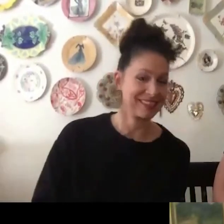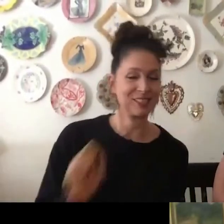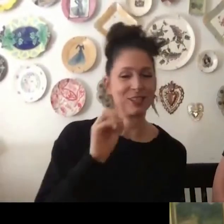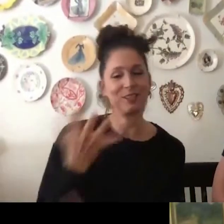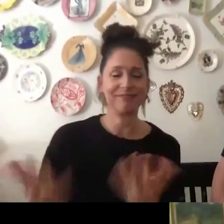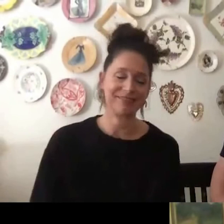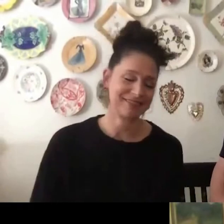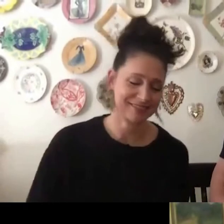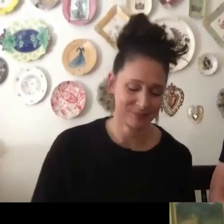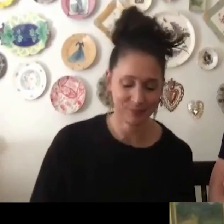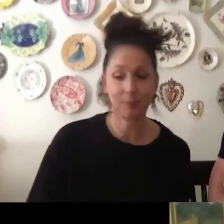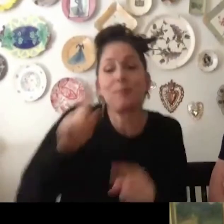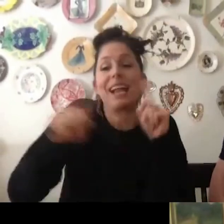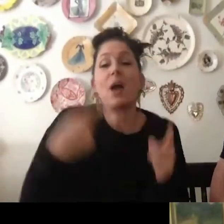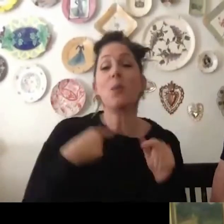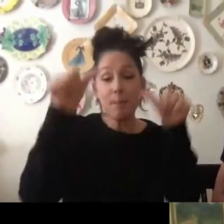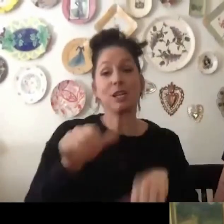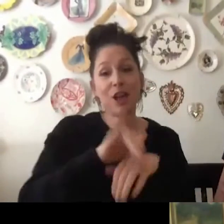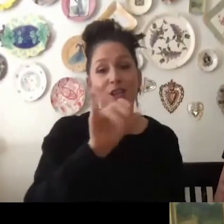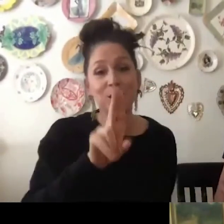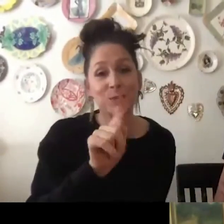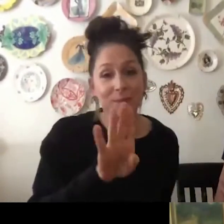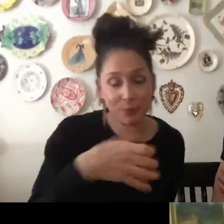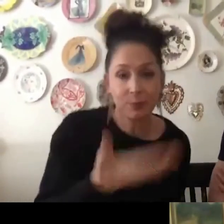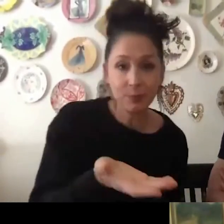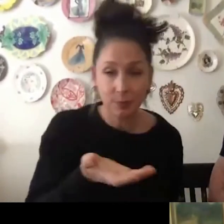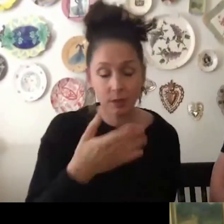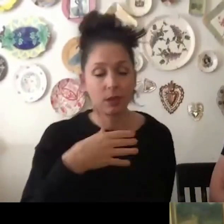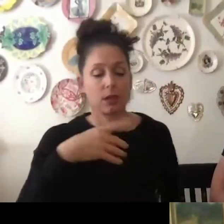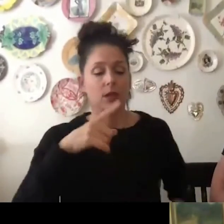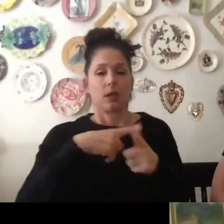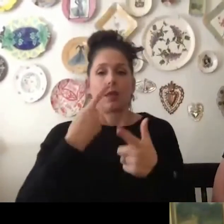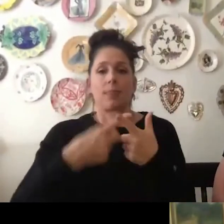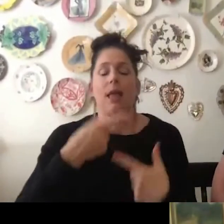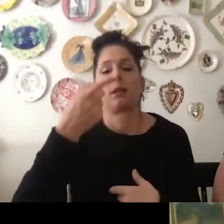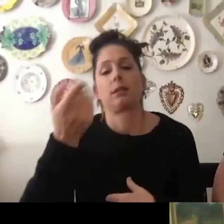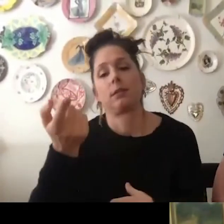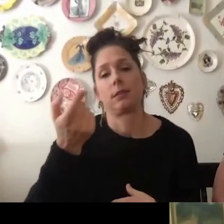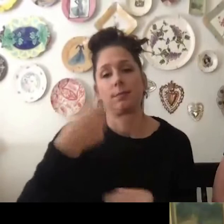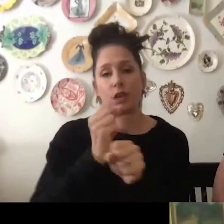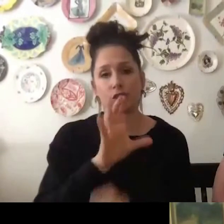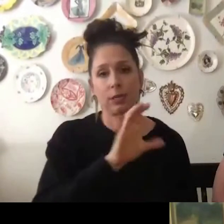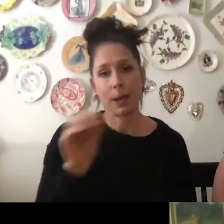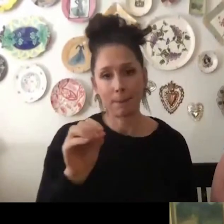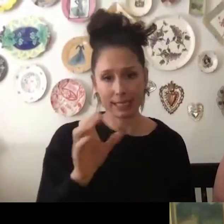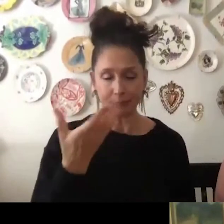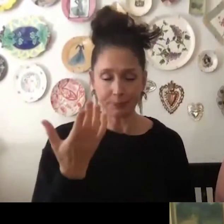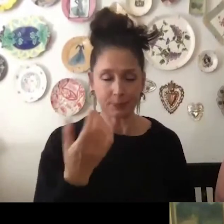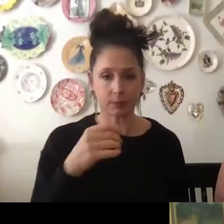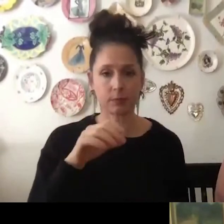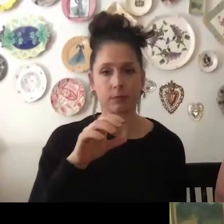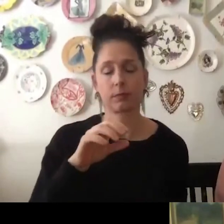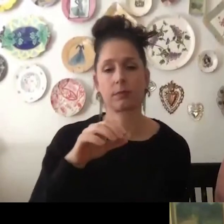you know, so then we posted on YouTube and then the